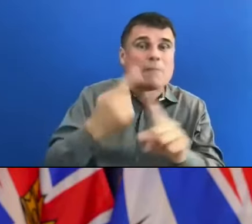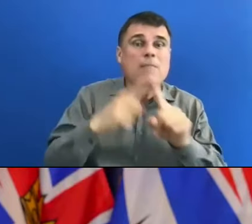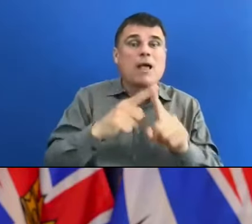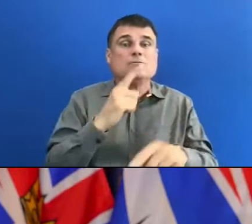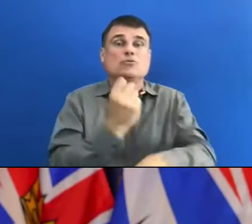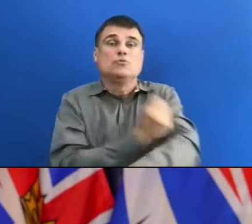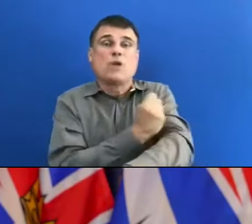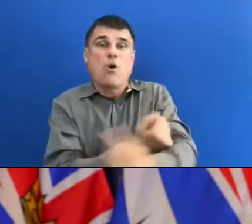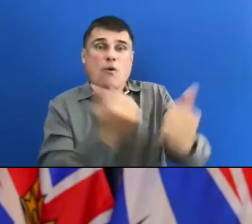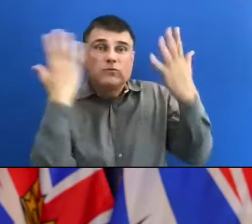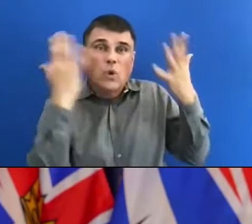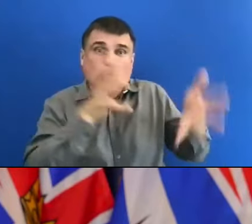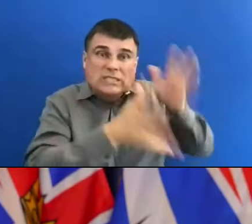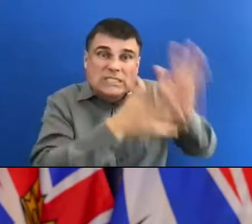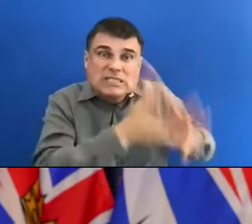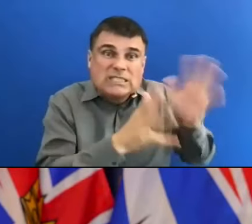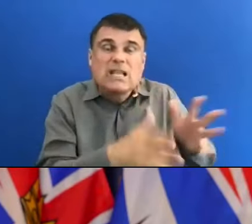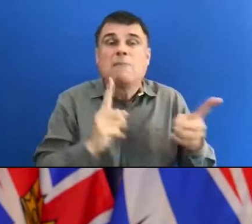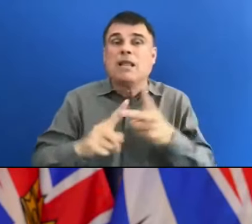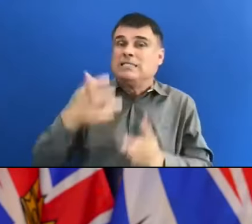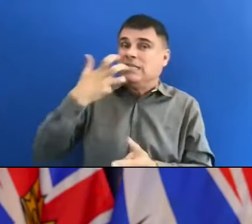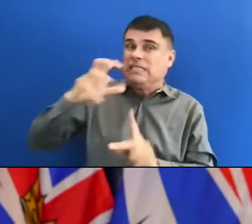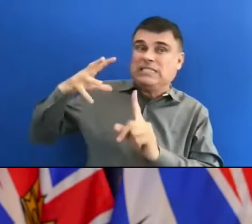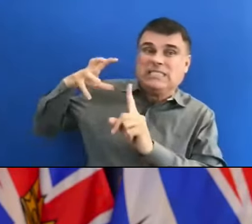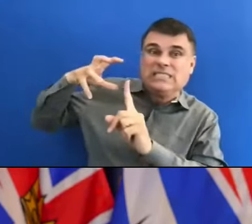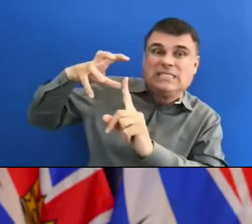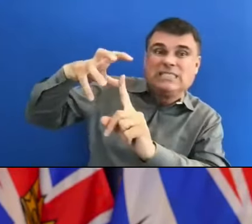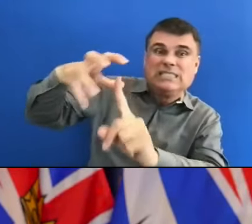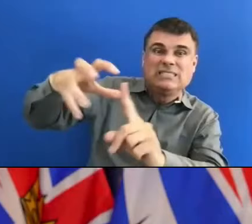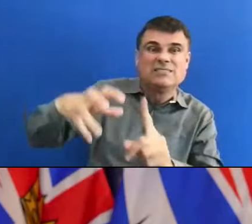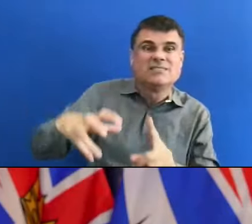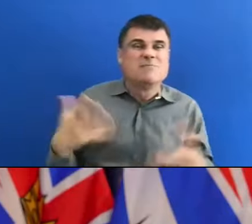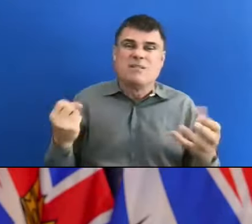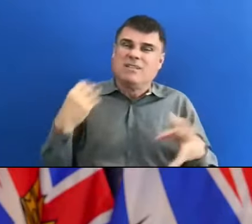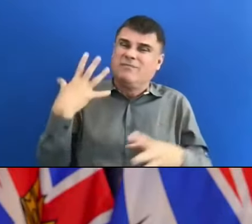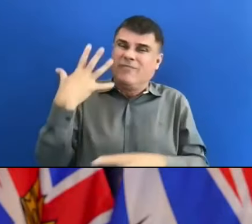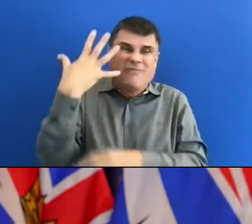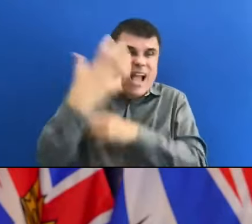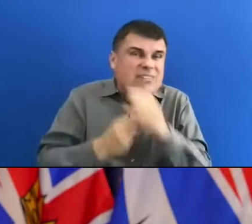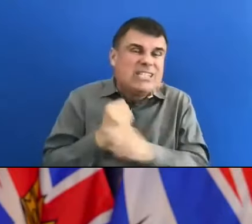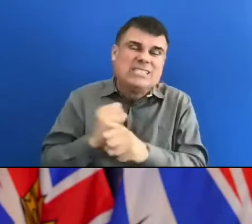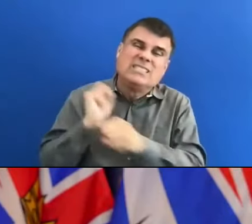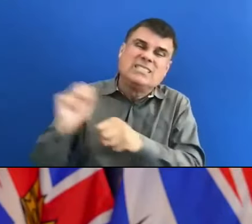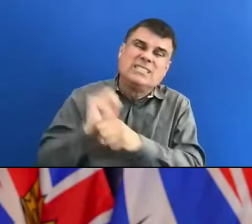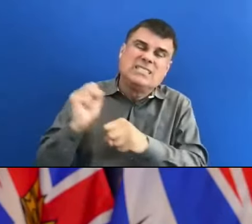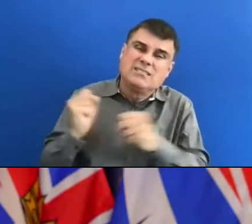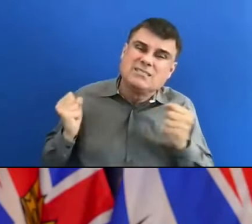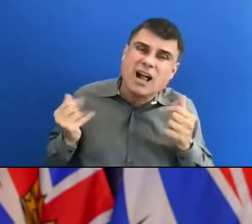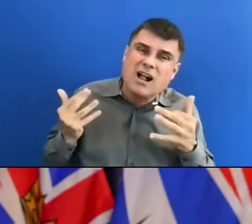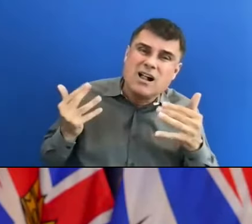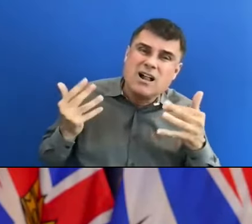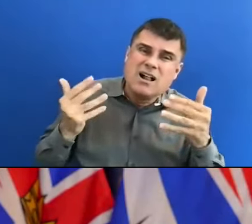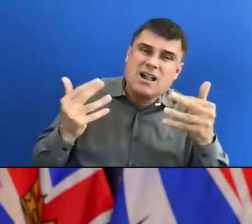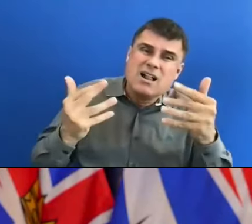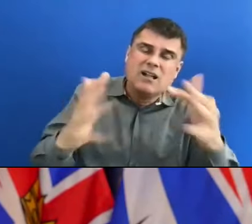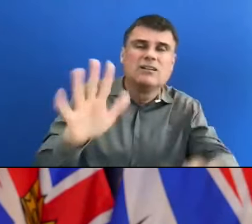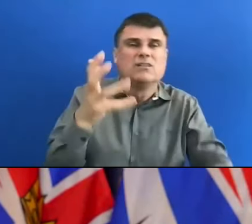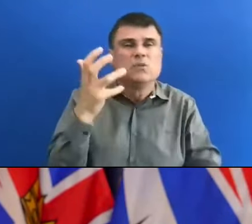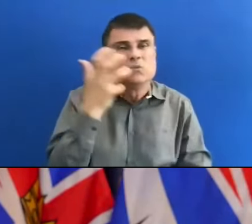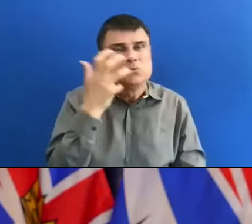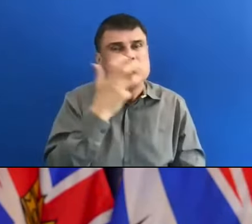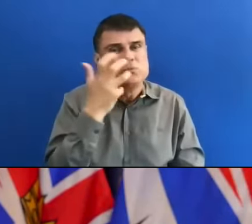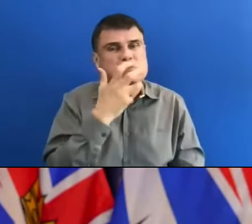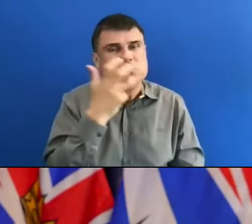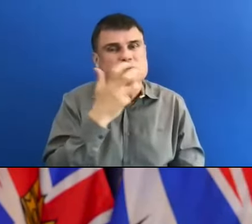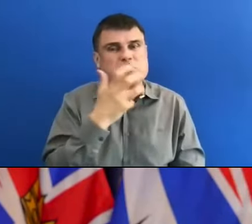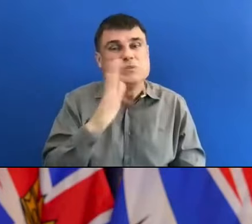you know, five years of working flat out. So this is the challenge we face. I think I said, we talked about it yesterday, but we also talked about